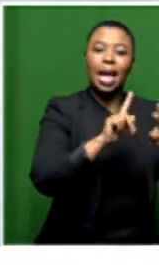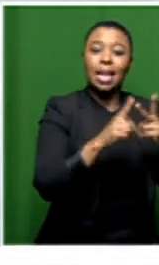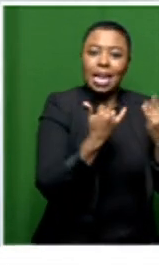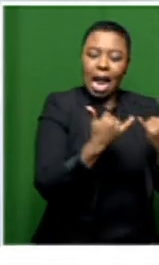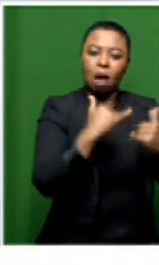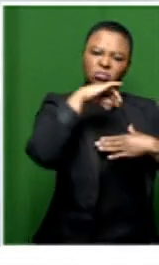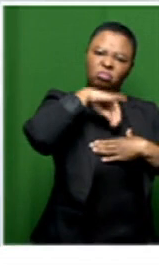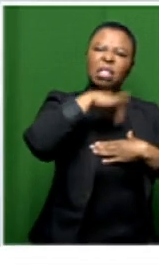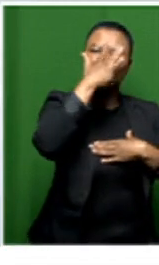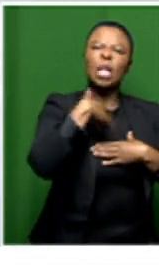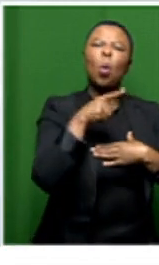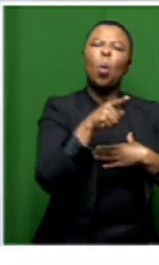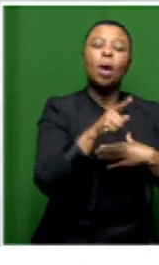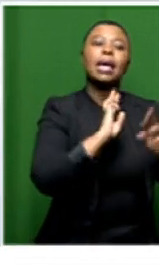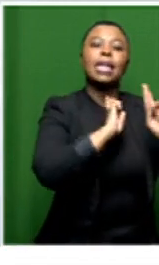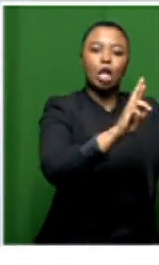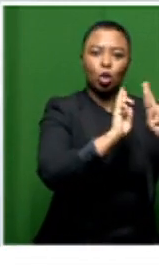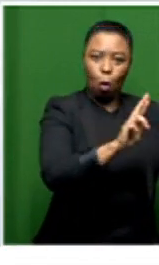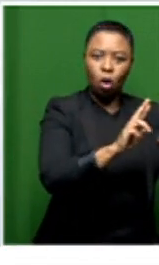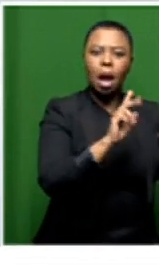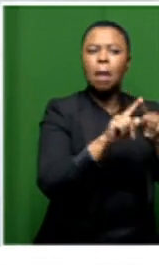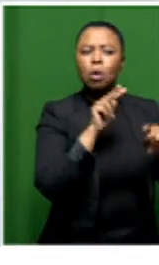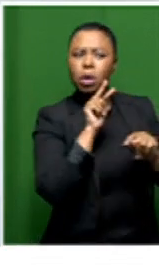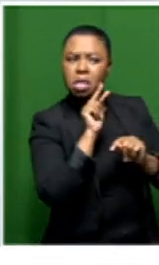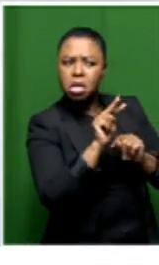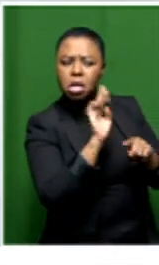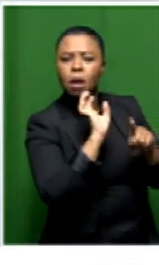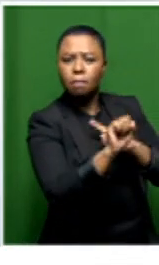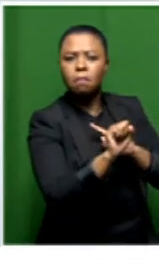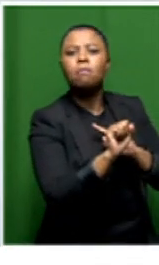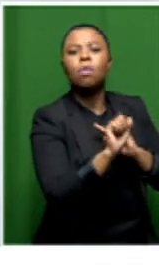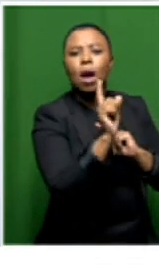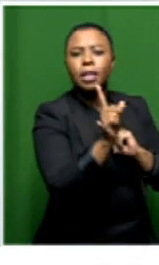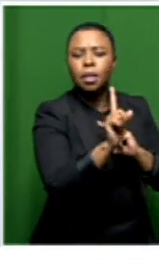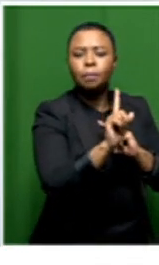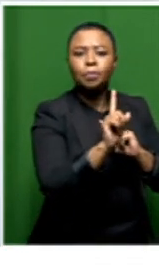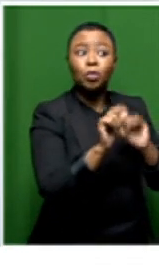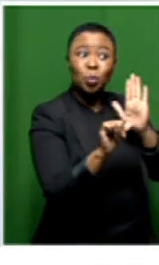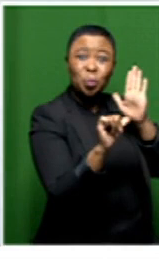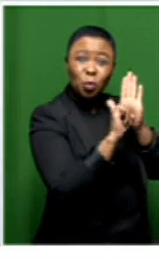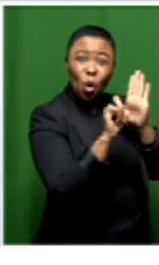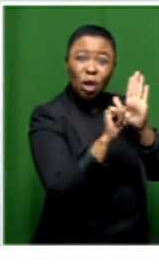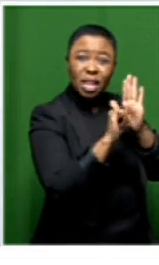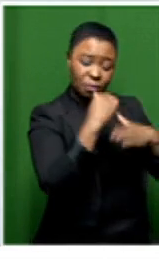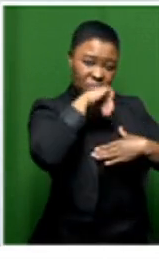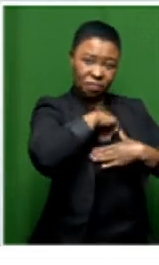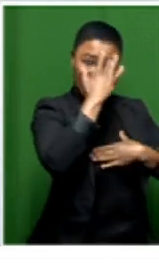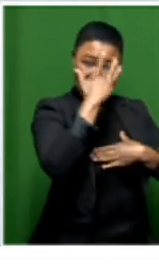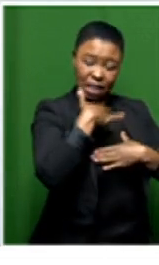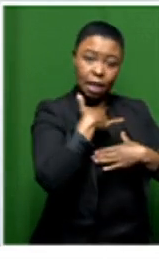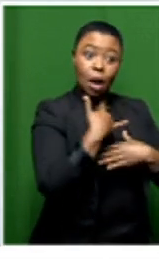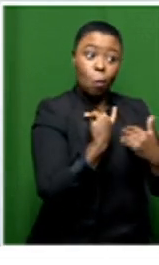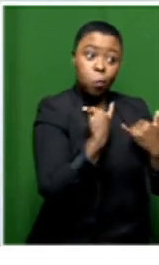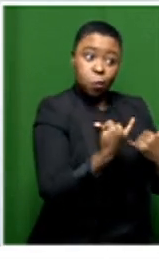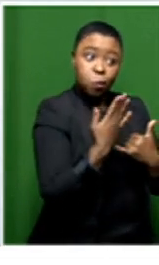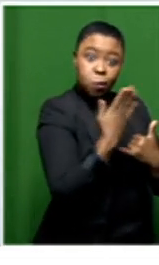comorbidities however it seems to us that one of the important comorbidities that seem to be present in most